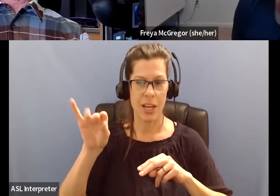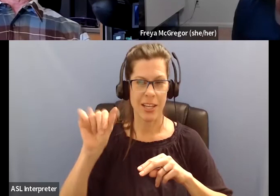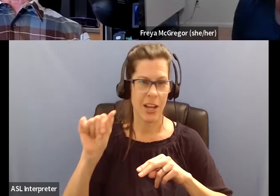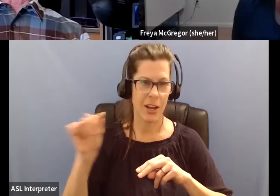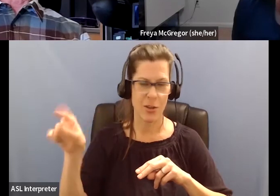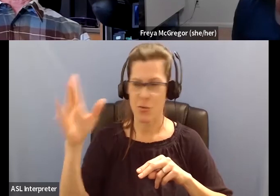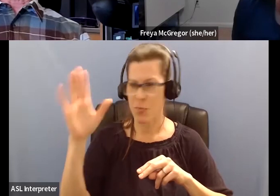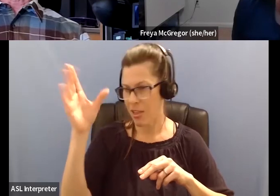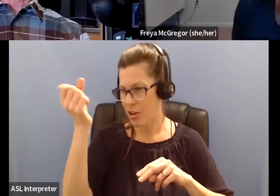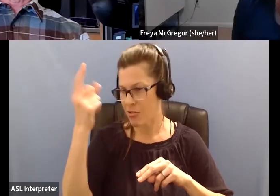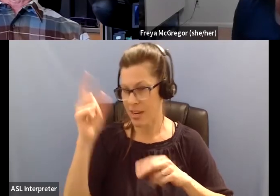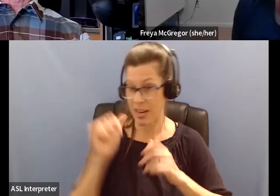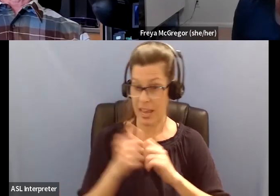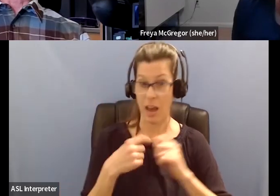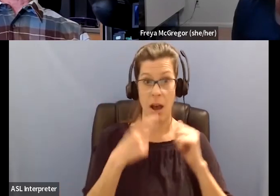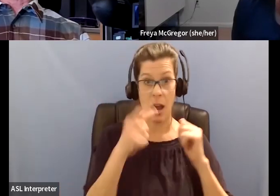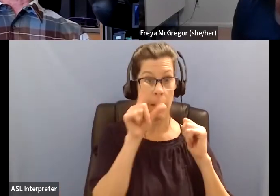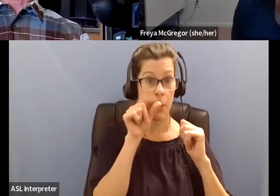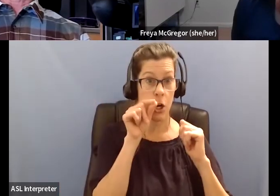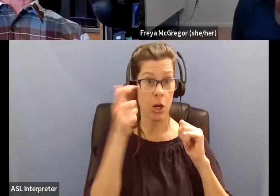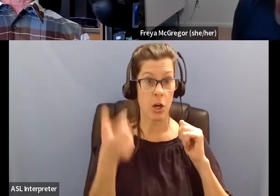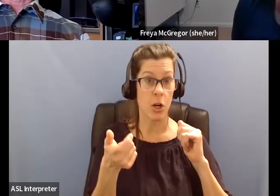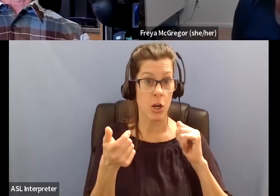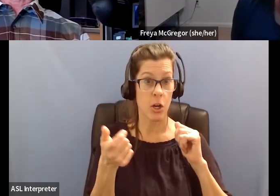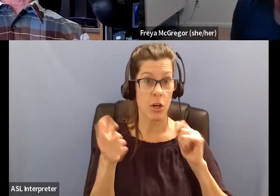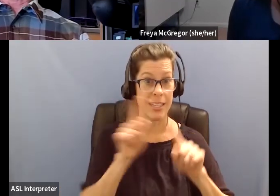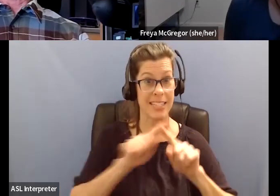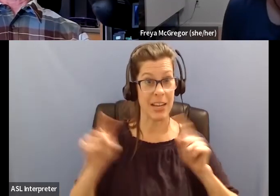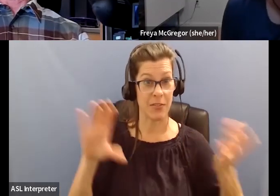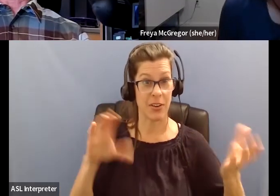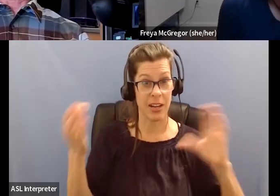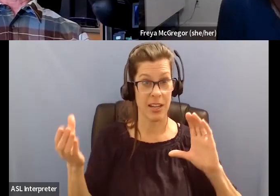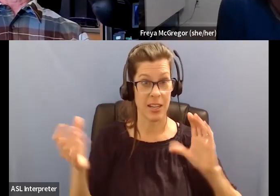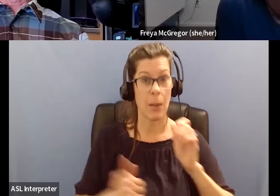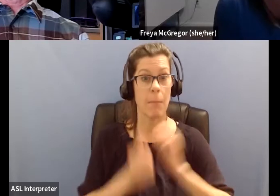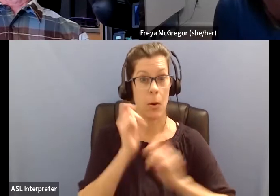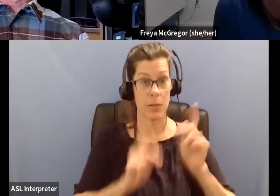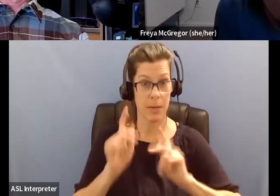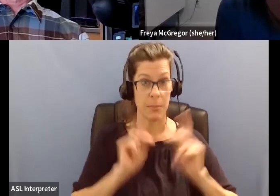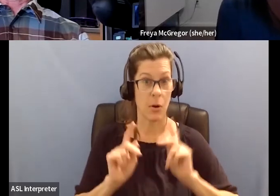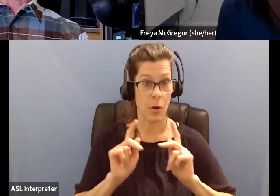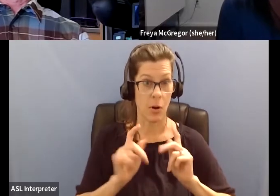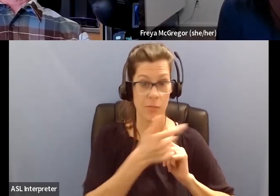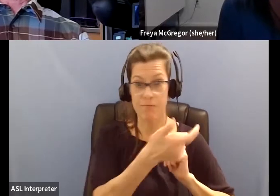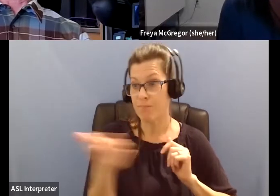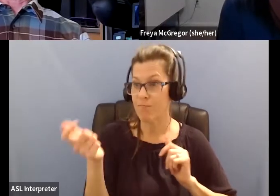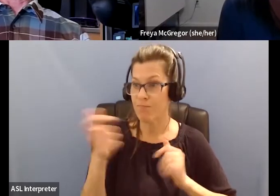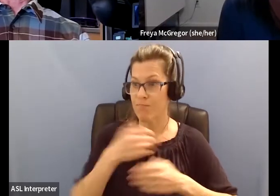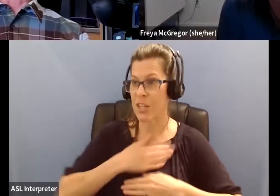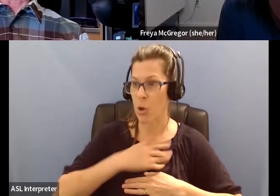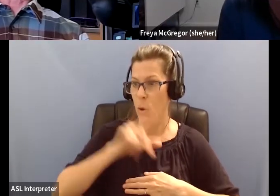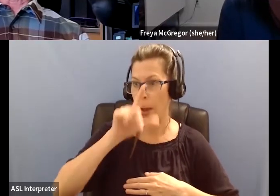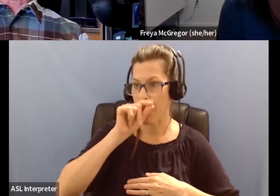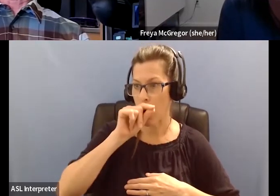The way that I bird is completely different than the way that most people bird. So, if I'm